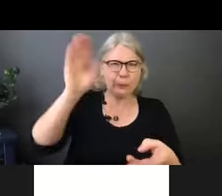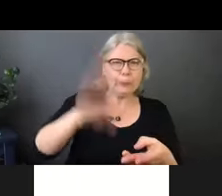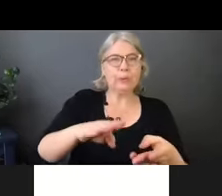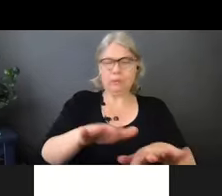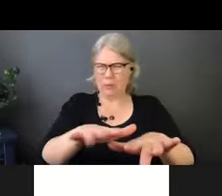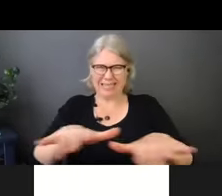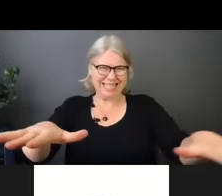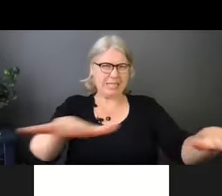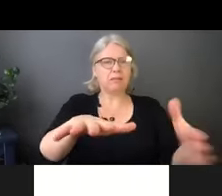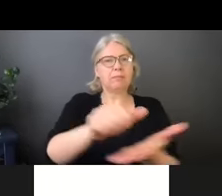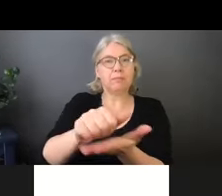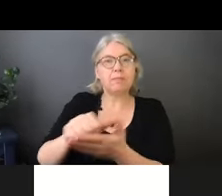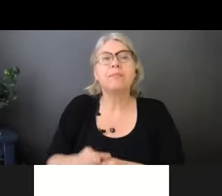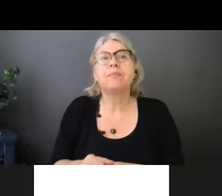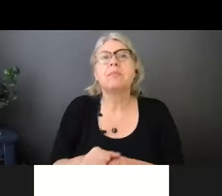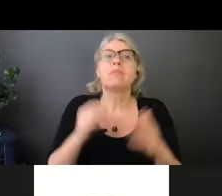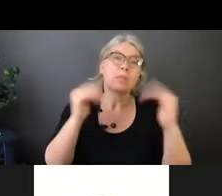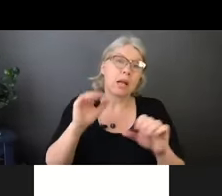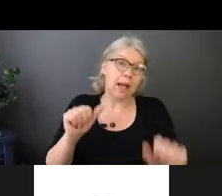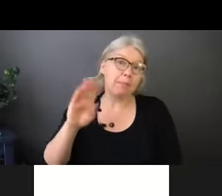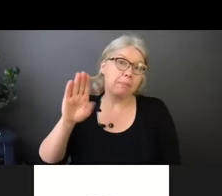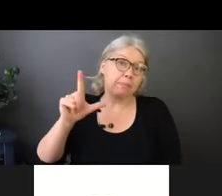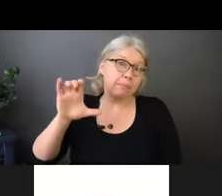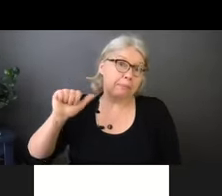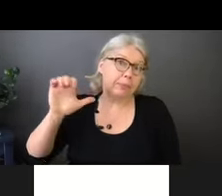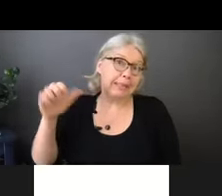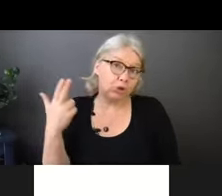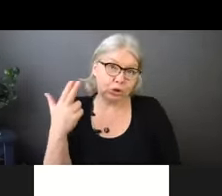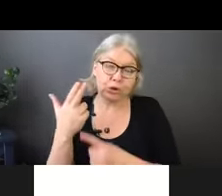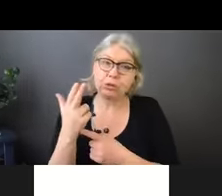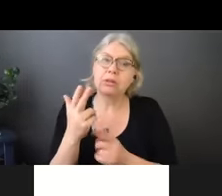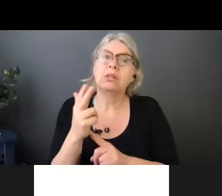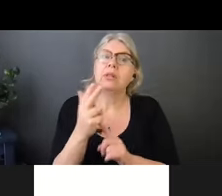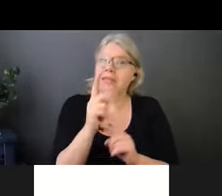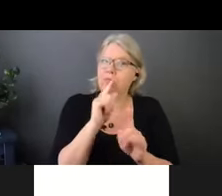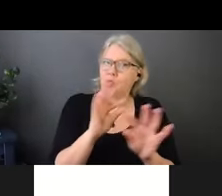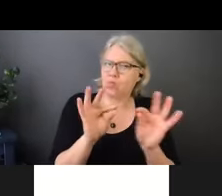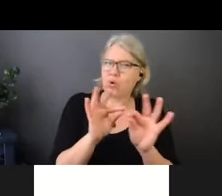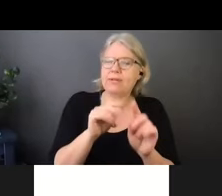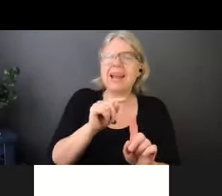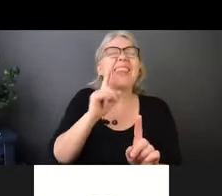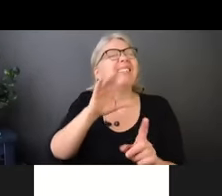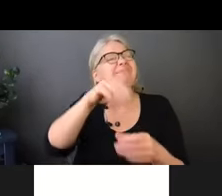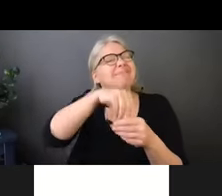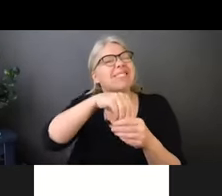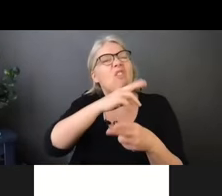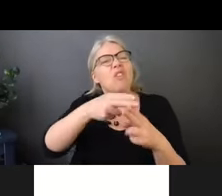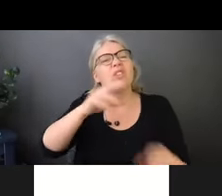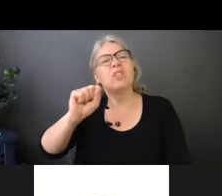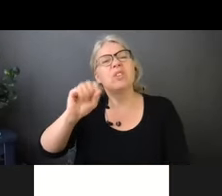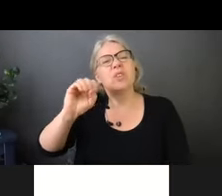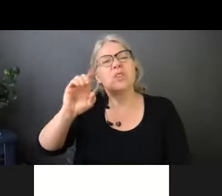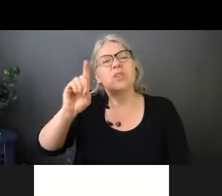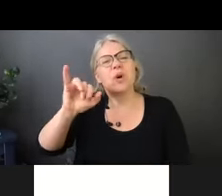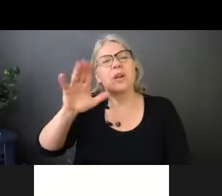of bleach. Sodium hypochlorite is the name that is given to it. But if you